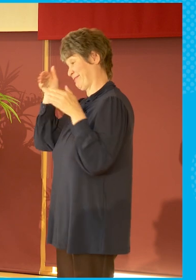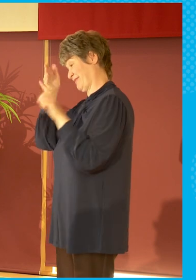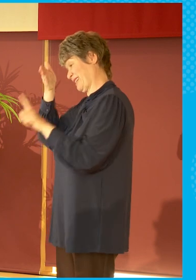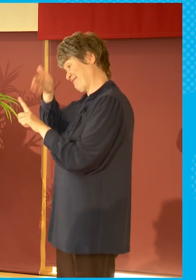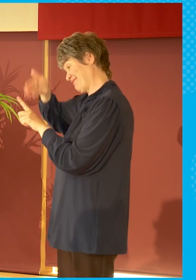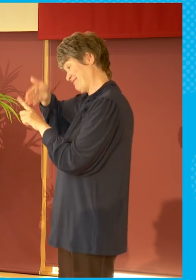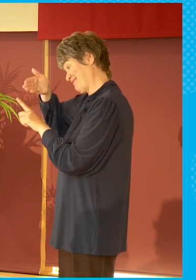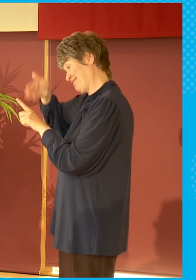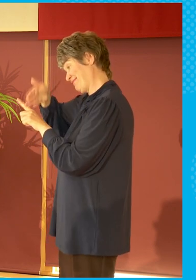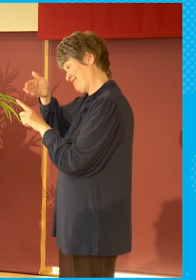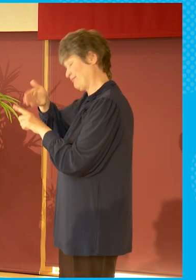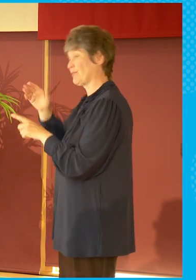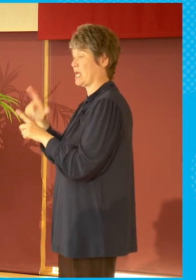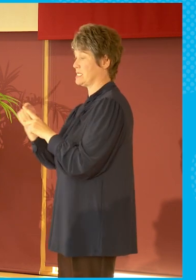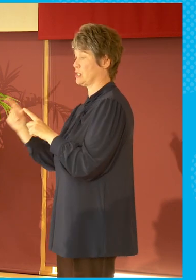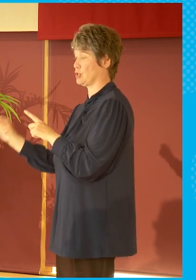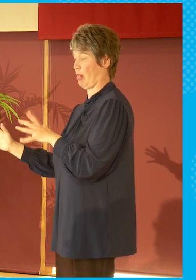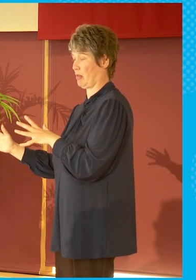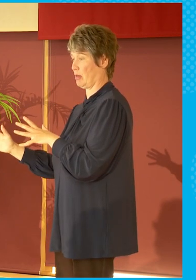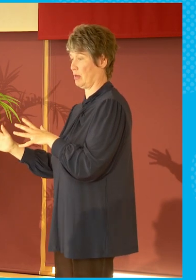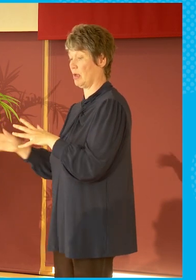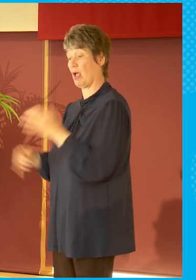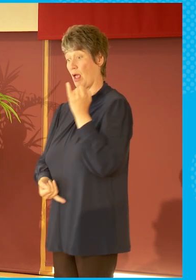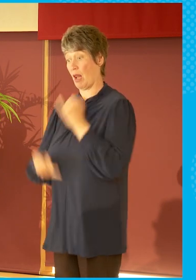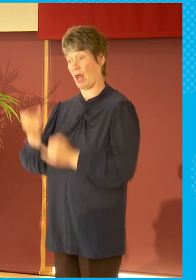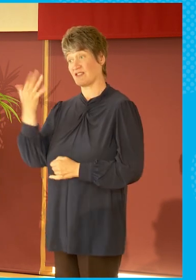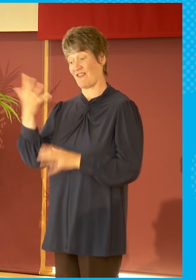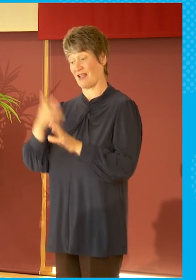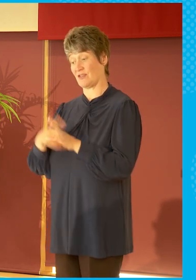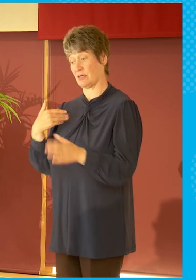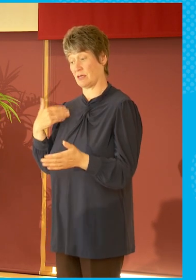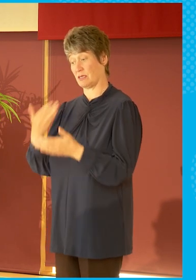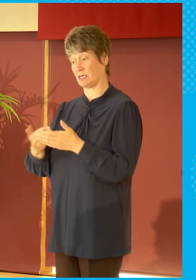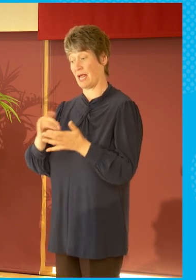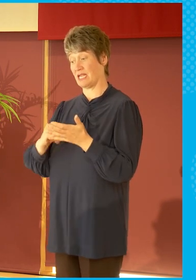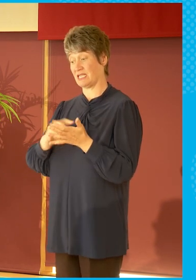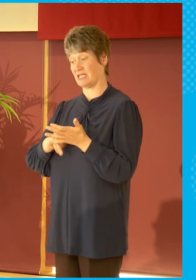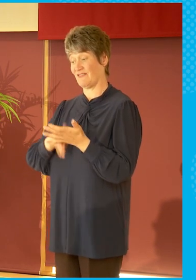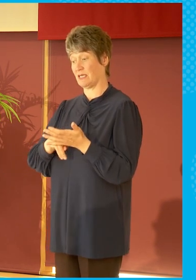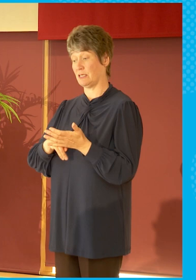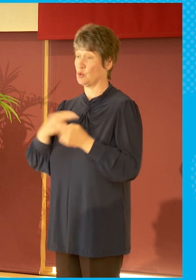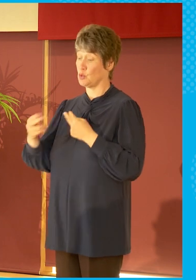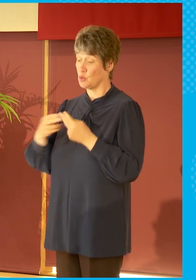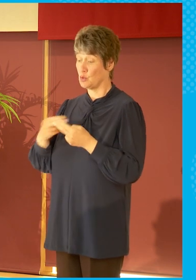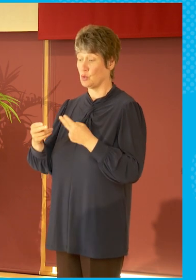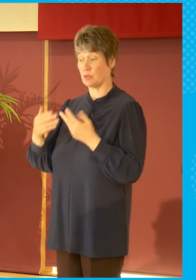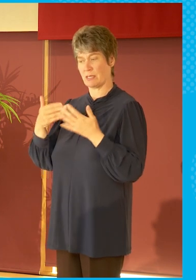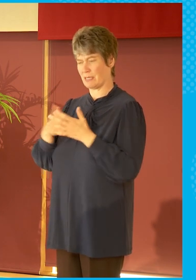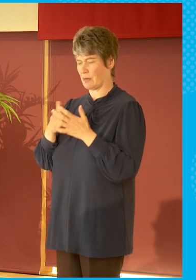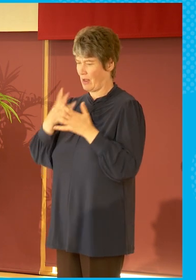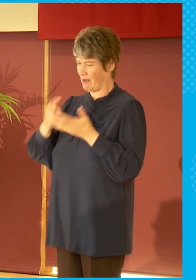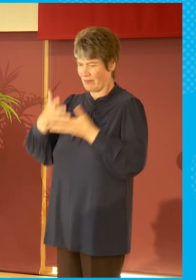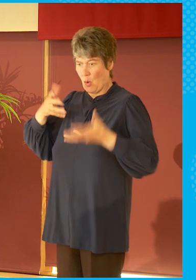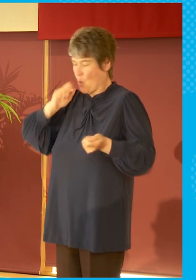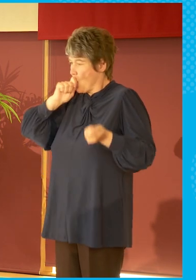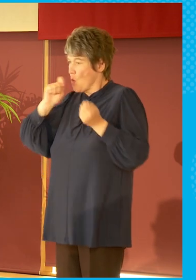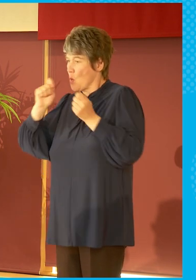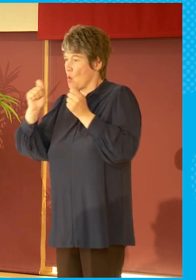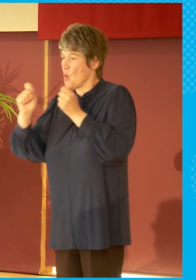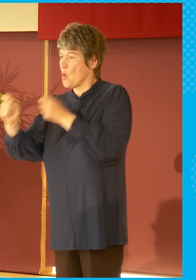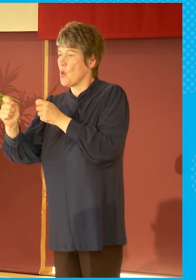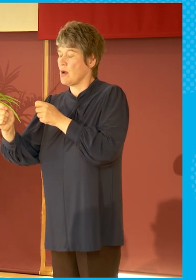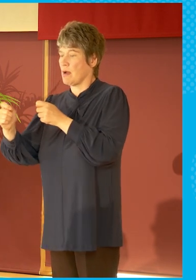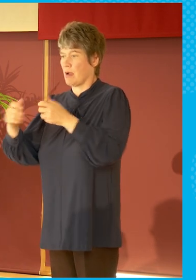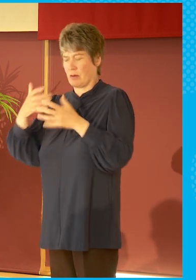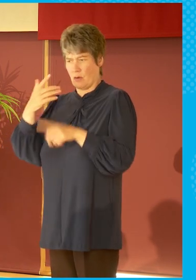at STV News, certainly over the past five years, since 2018, big transformation and, you know, really accelerated over the